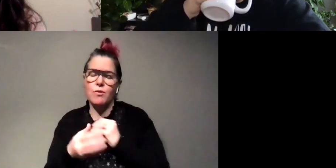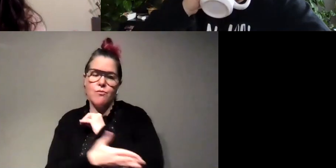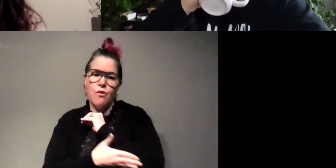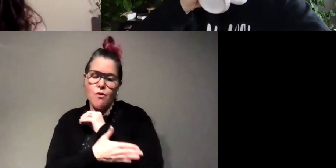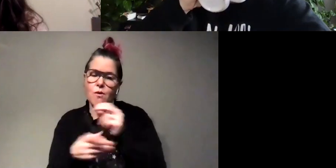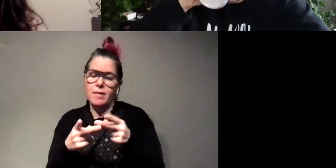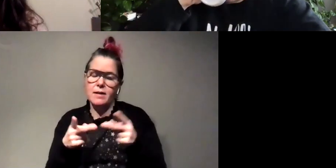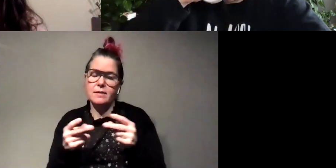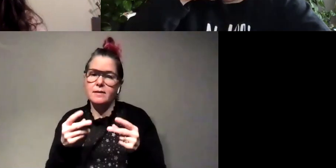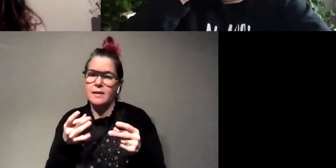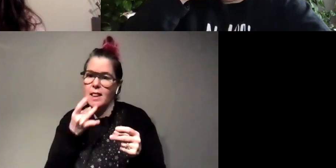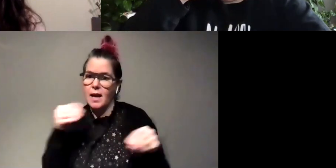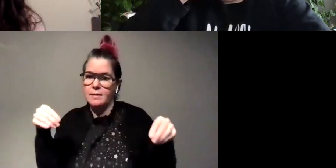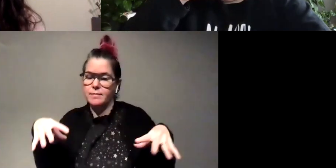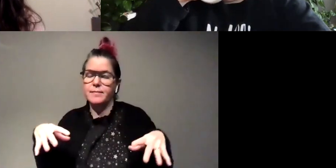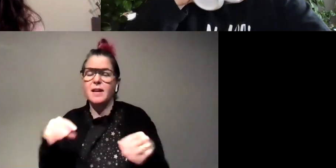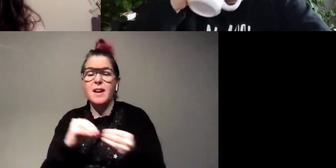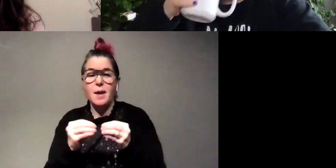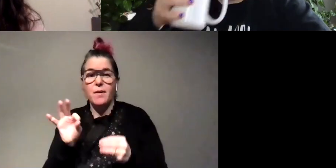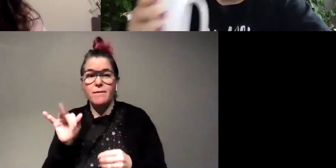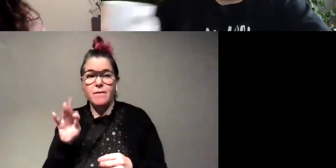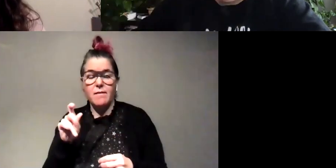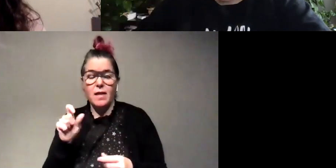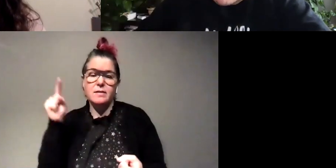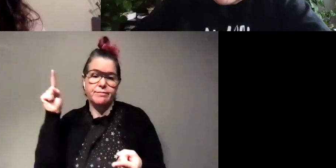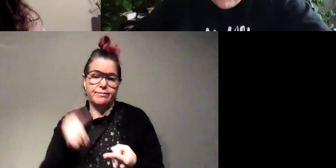that reduces the number of fireflies in that area